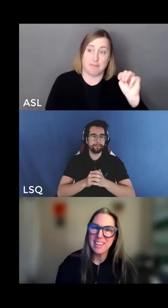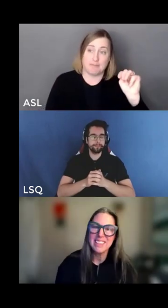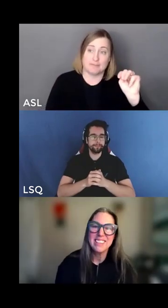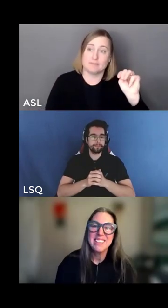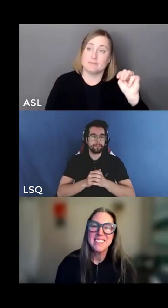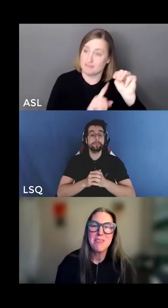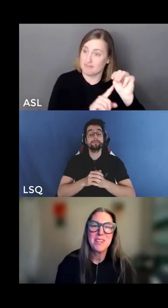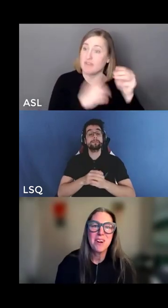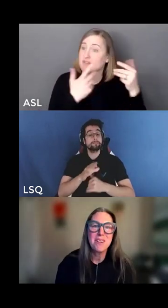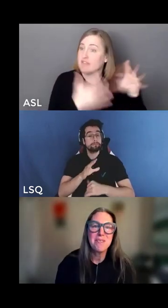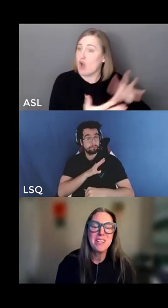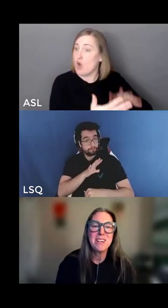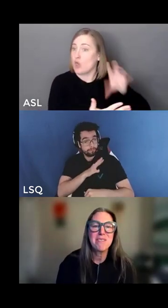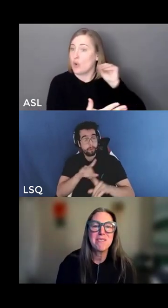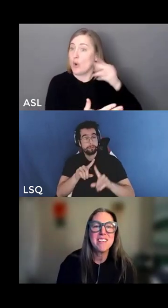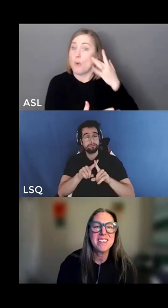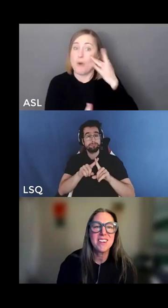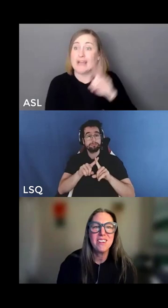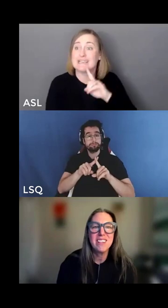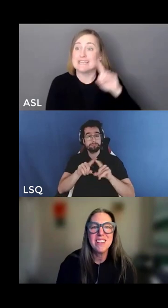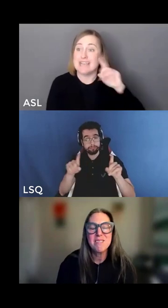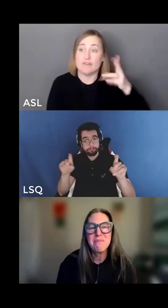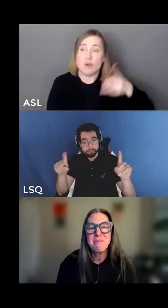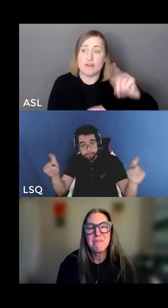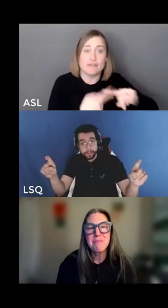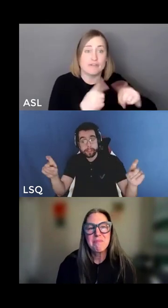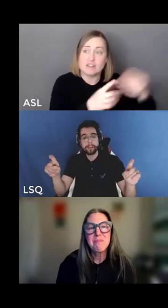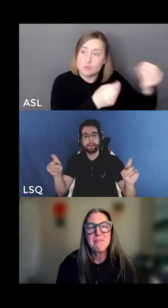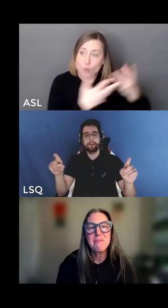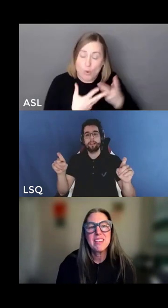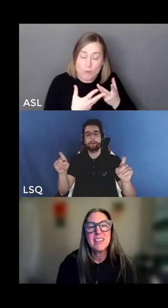from my deaf and hard of hearing friends and colleagues